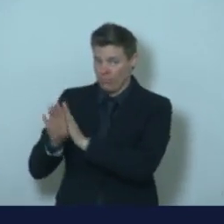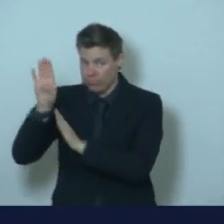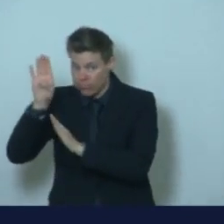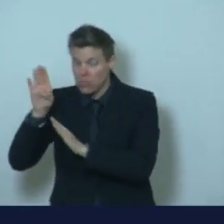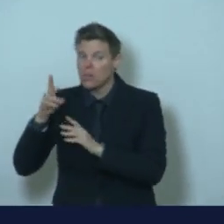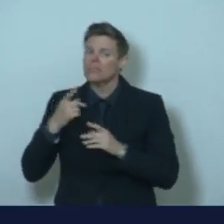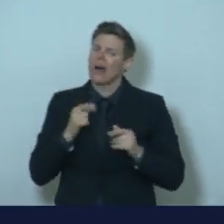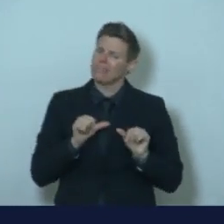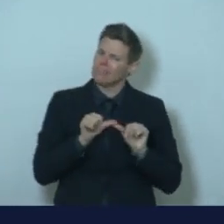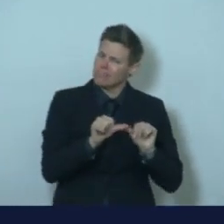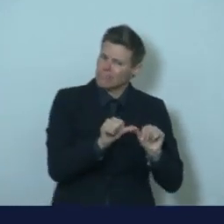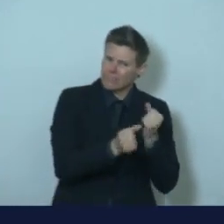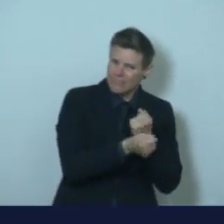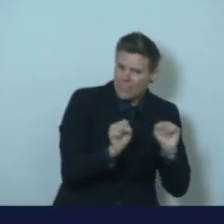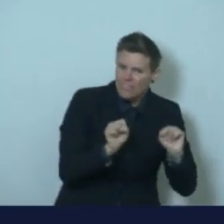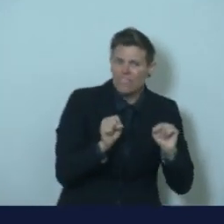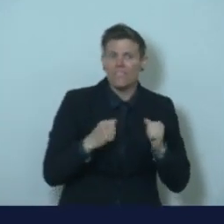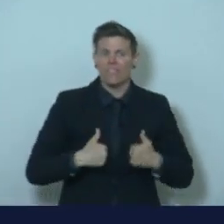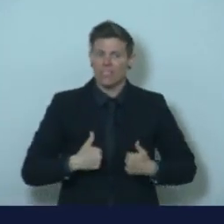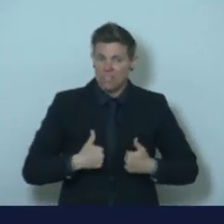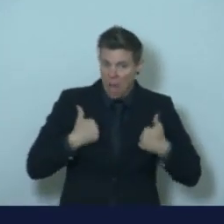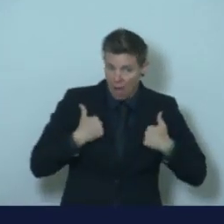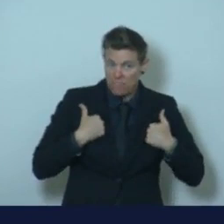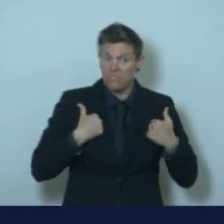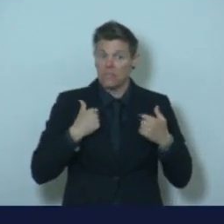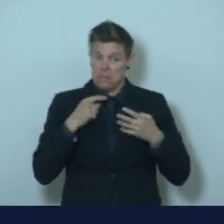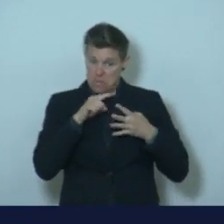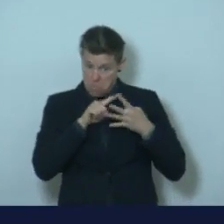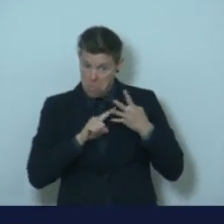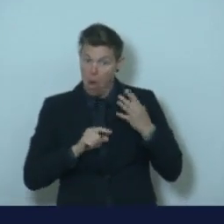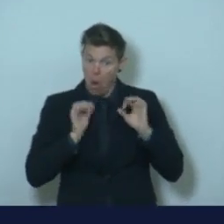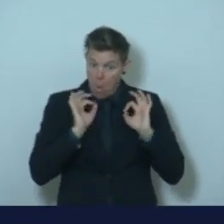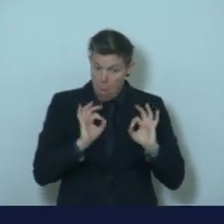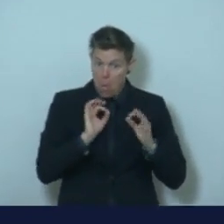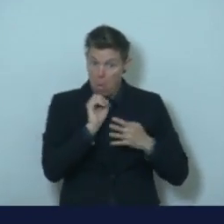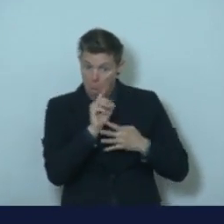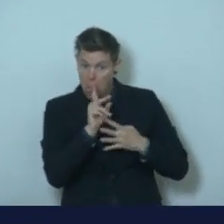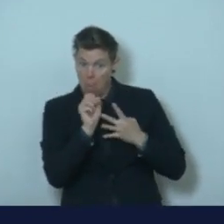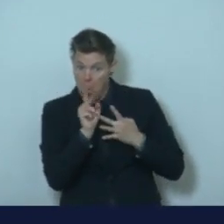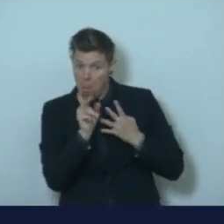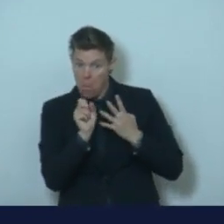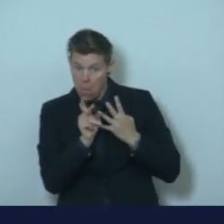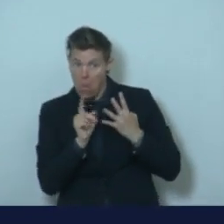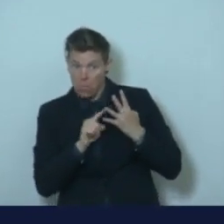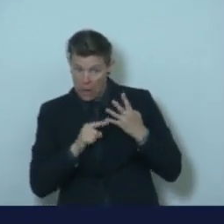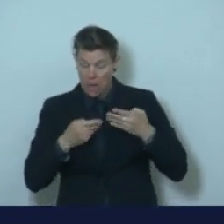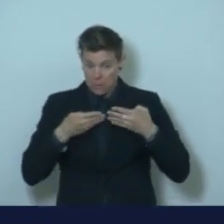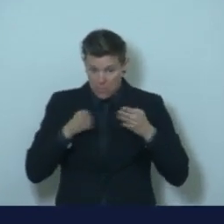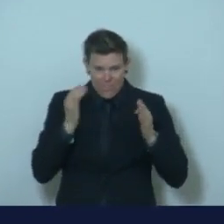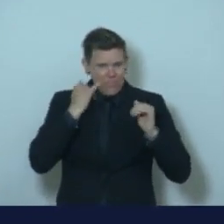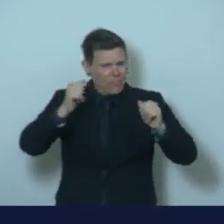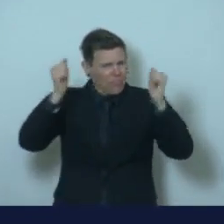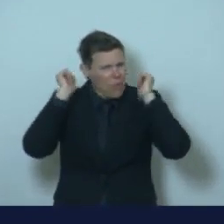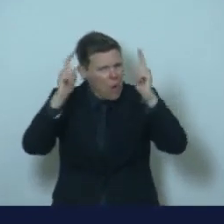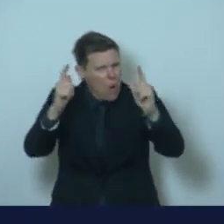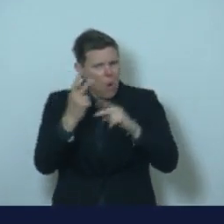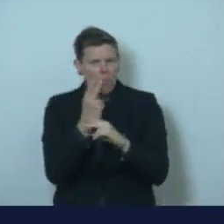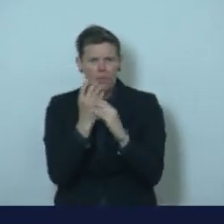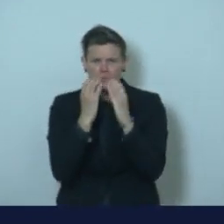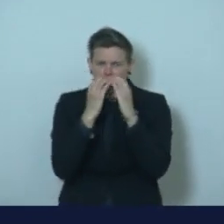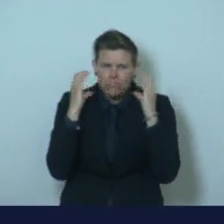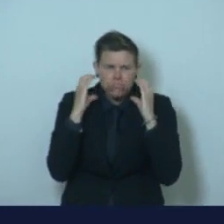and keep the gating criteria where it is, is if we're all wearing face coverings. And this is not something that we're used to or